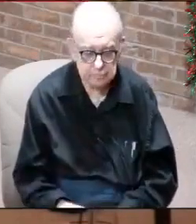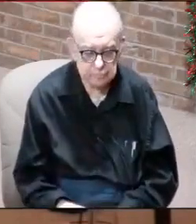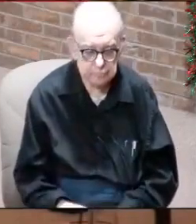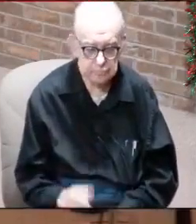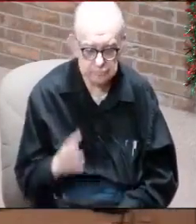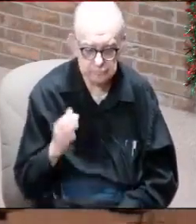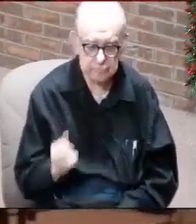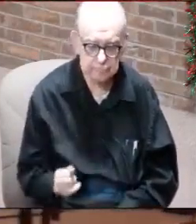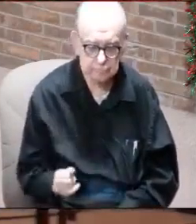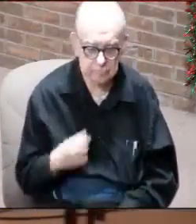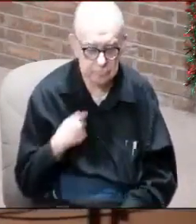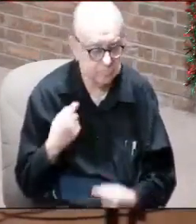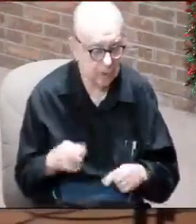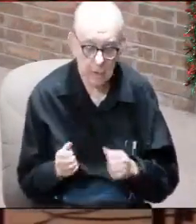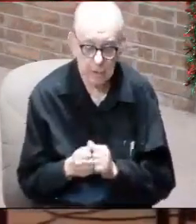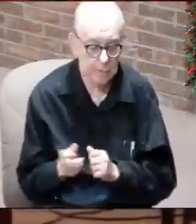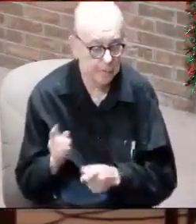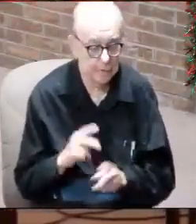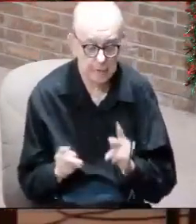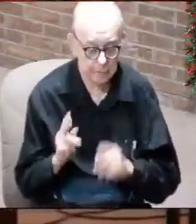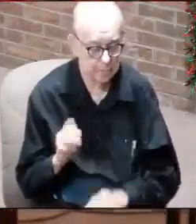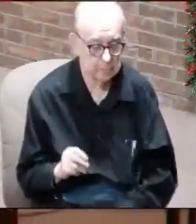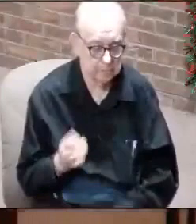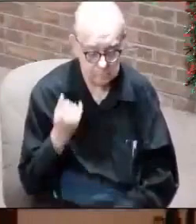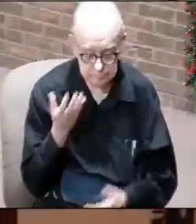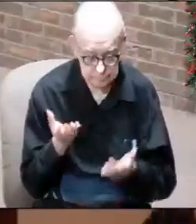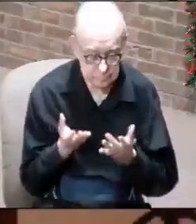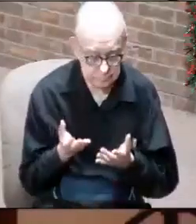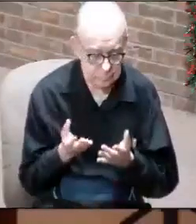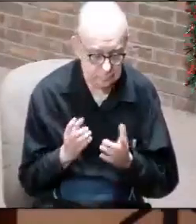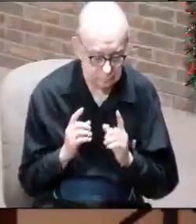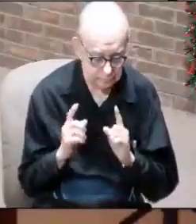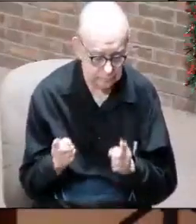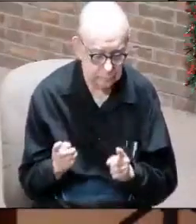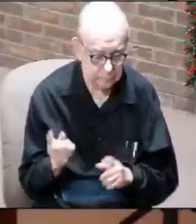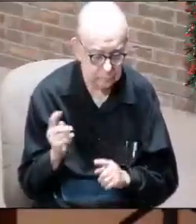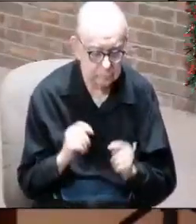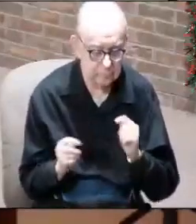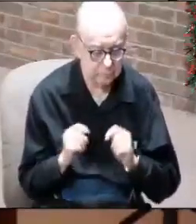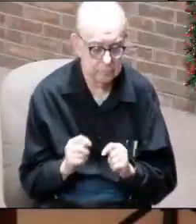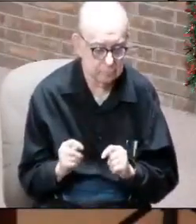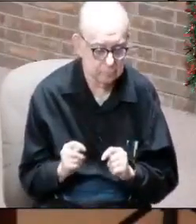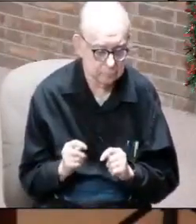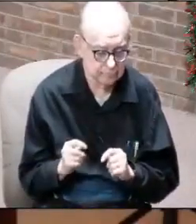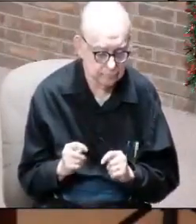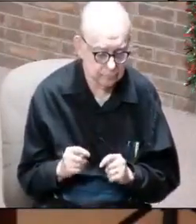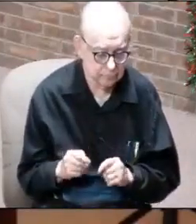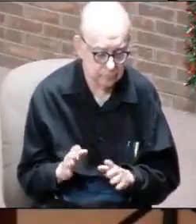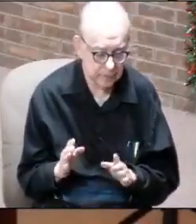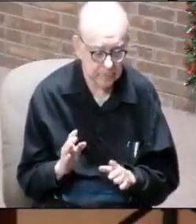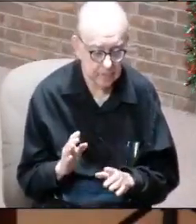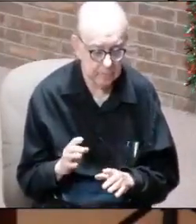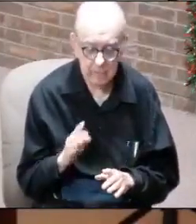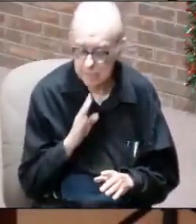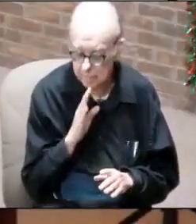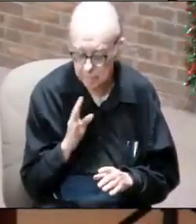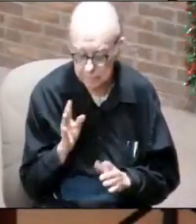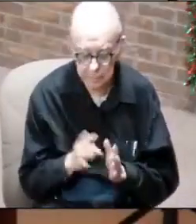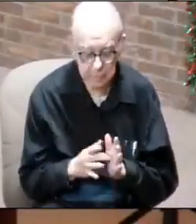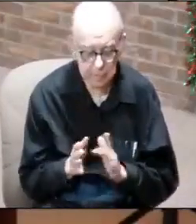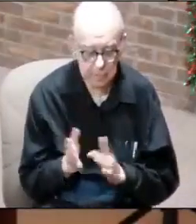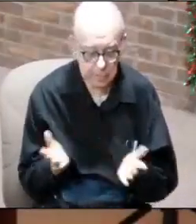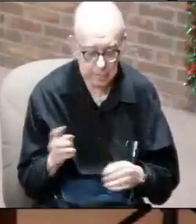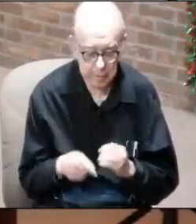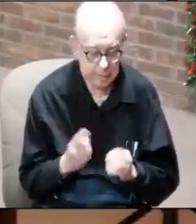And this is why I'm not going to argue with these people. If they want to go through it, let them take it up with Jesus. Me and him have